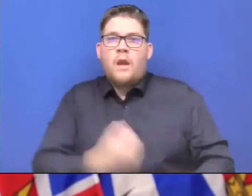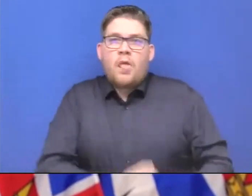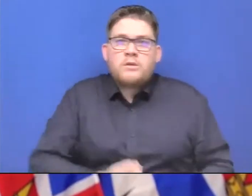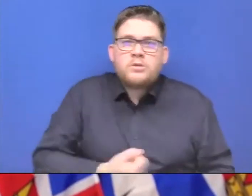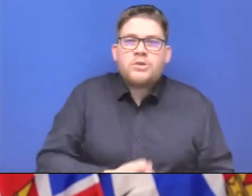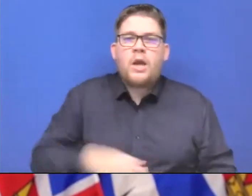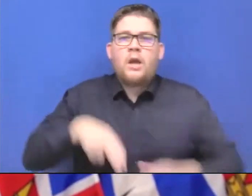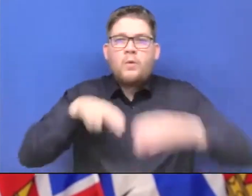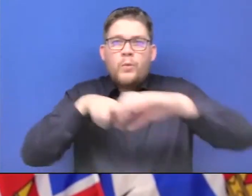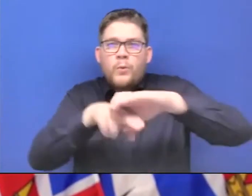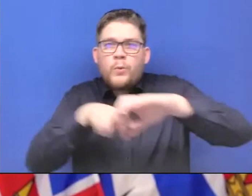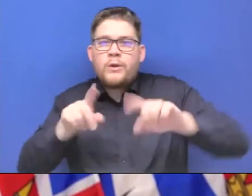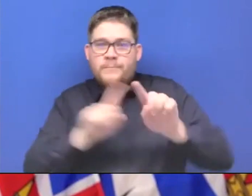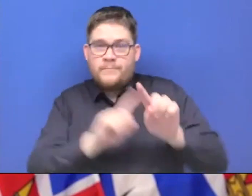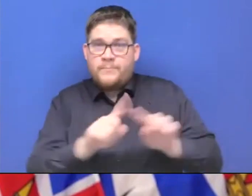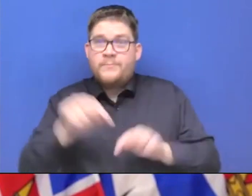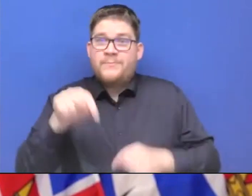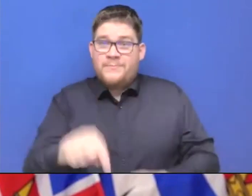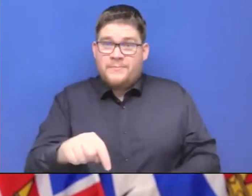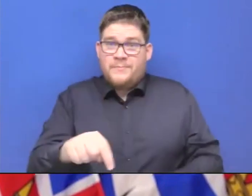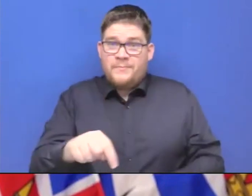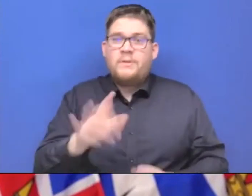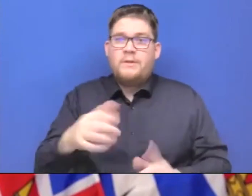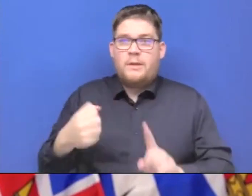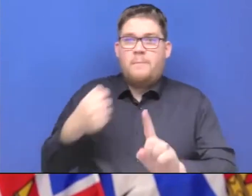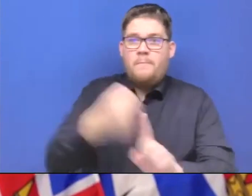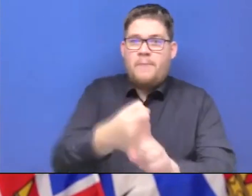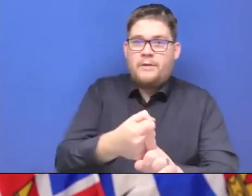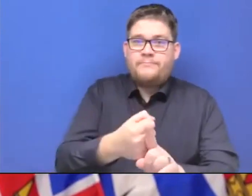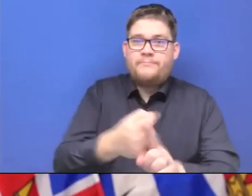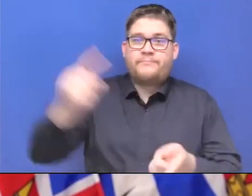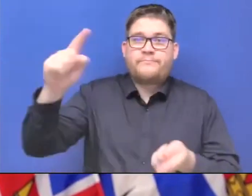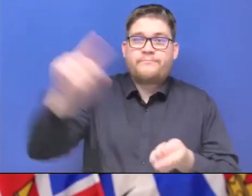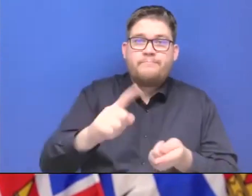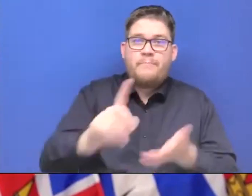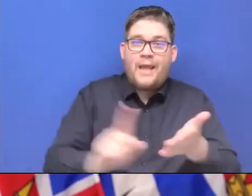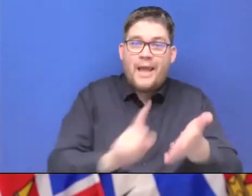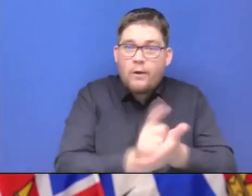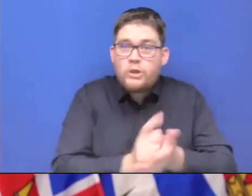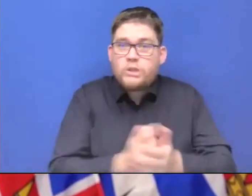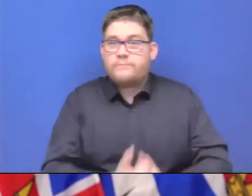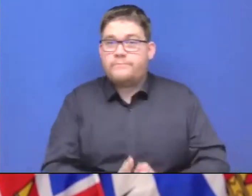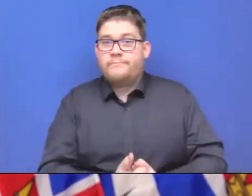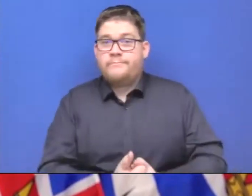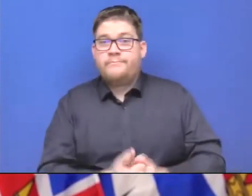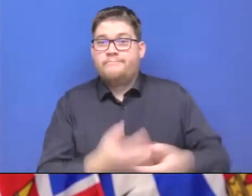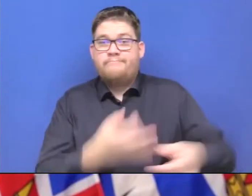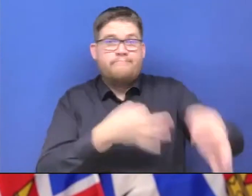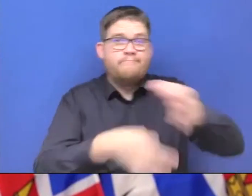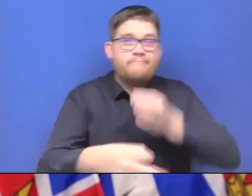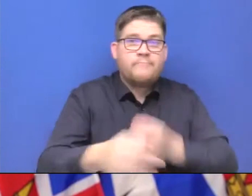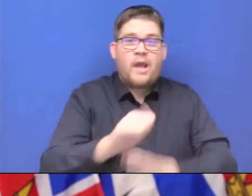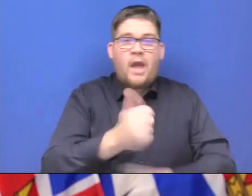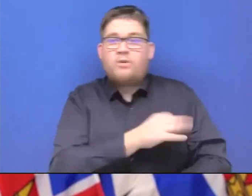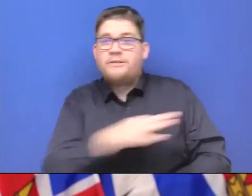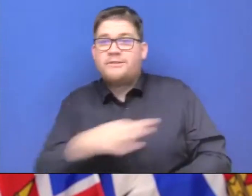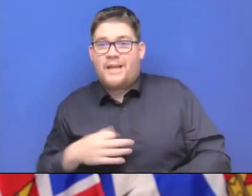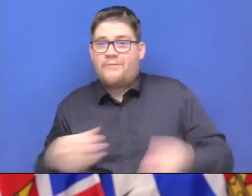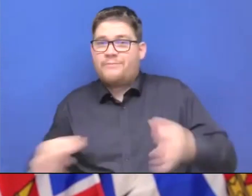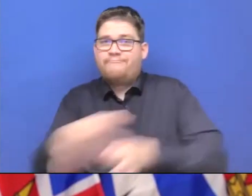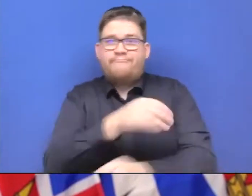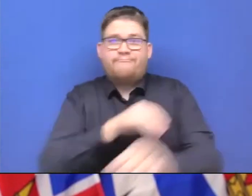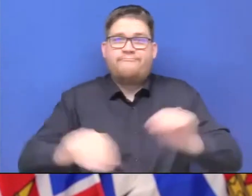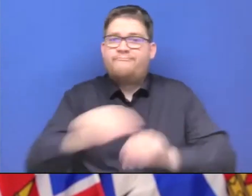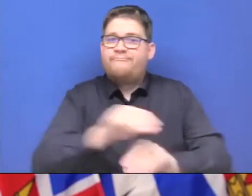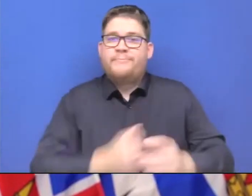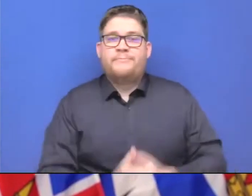reduce hours in order to address that or provide other staff in the weeks to come. And we're working through that now. But